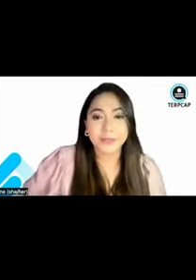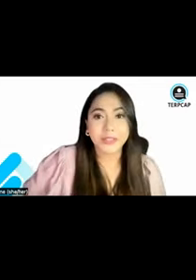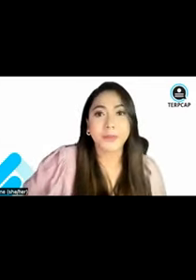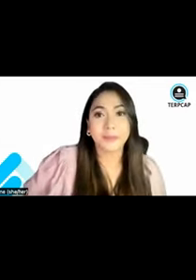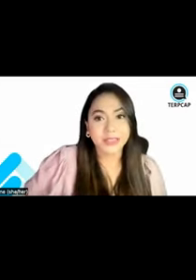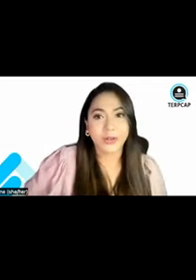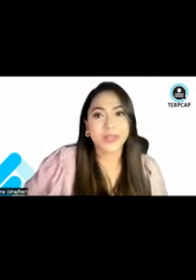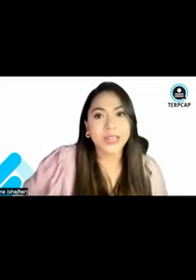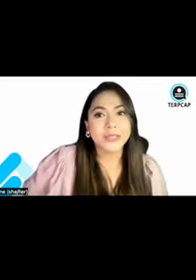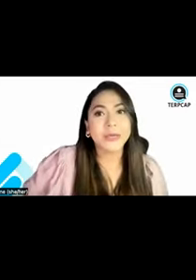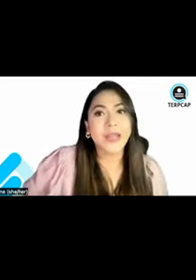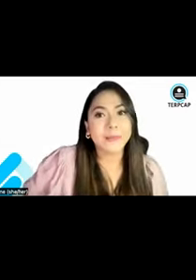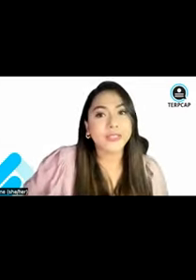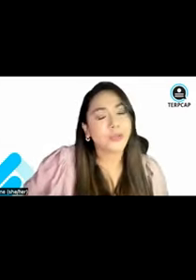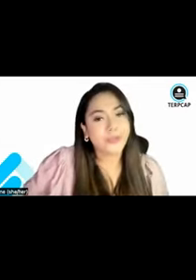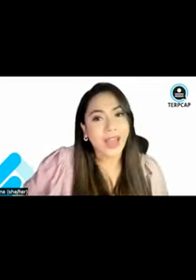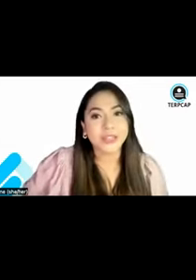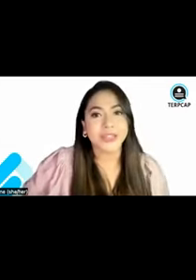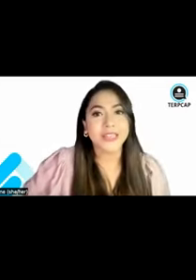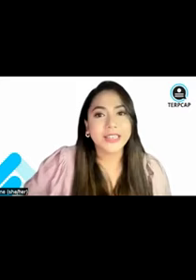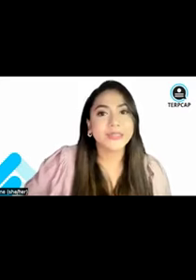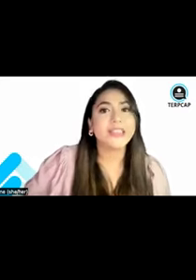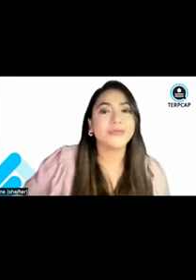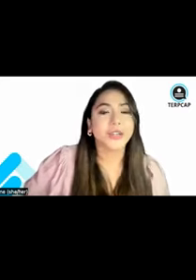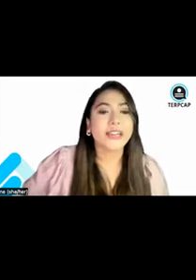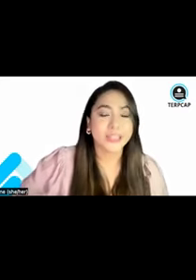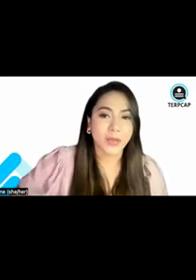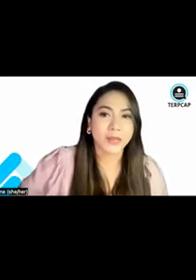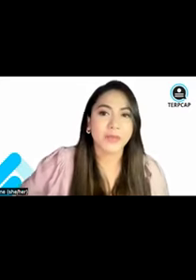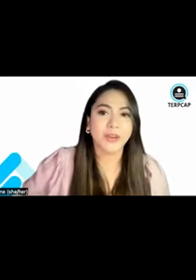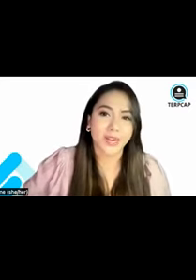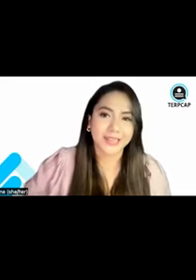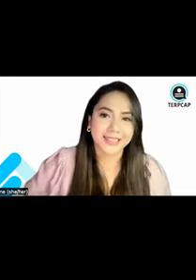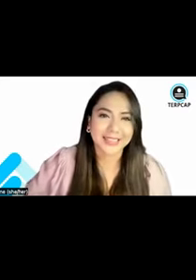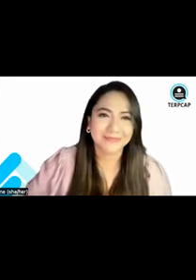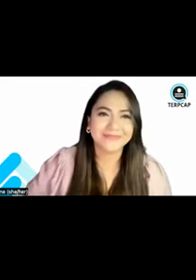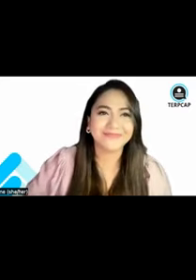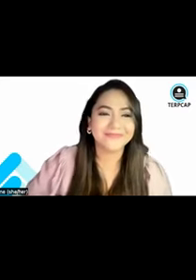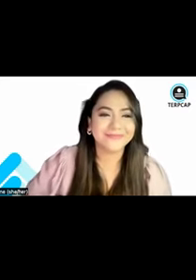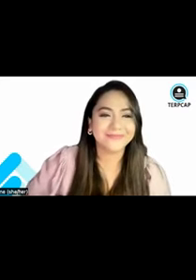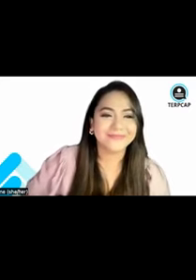Brian David Pepito, TerpCAP's co-founder, to deliver his welcoming remarks.